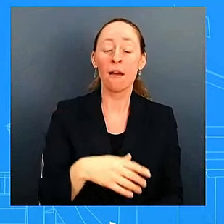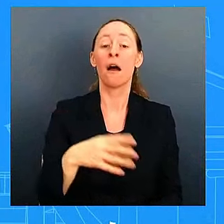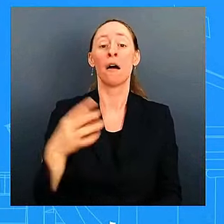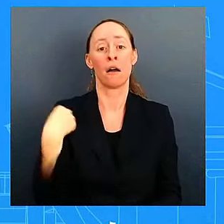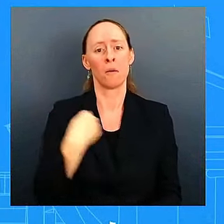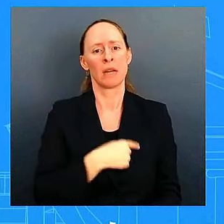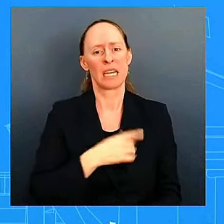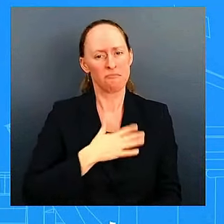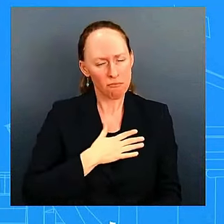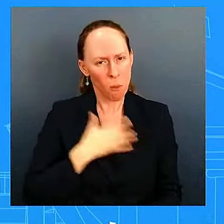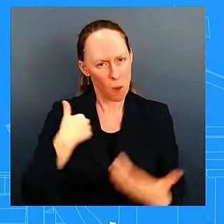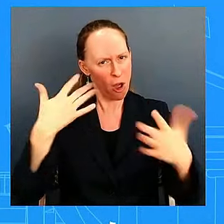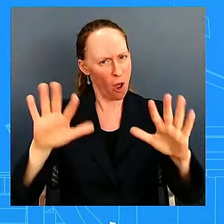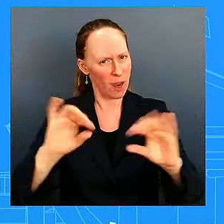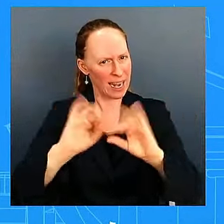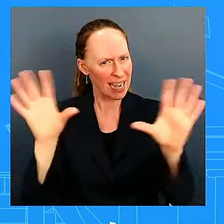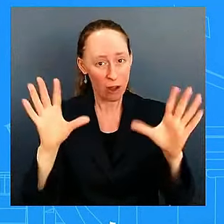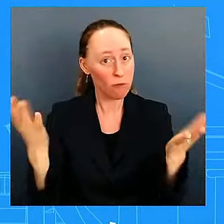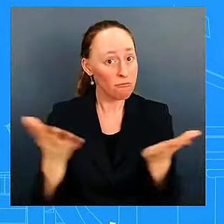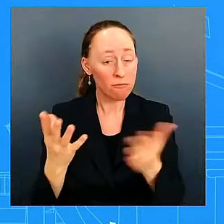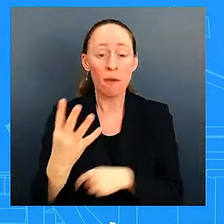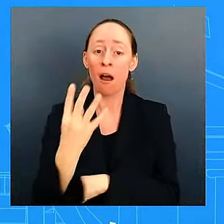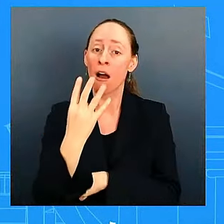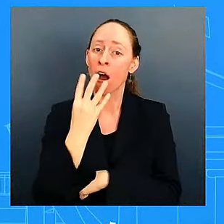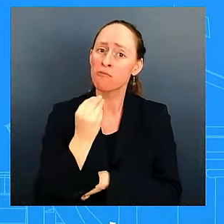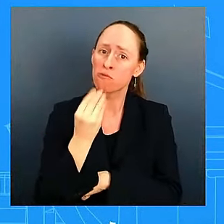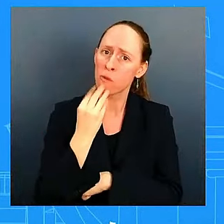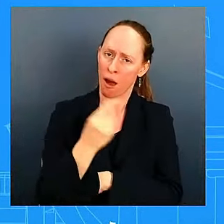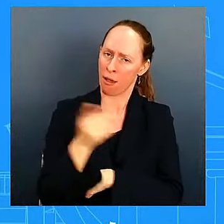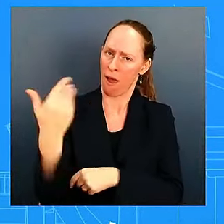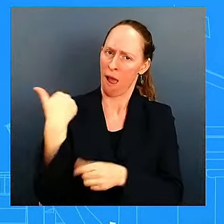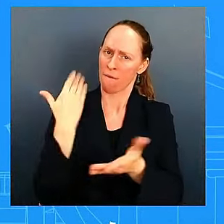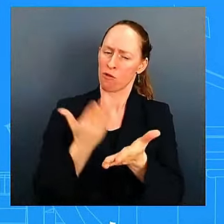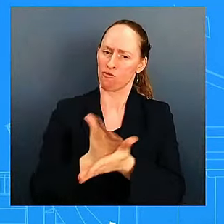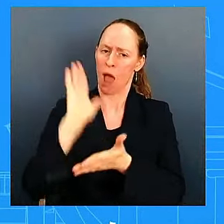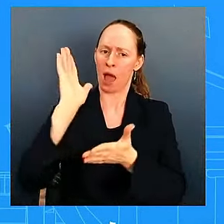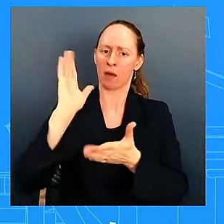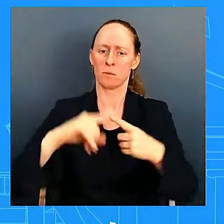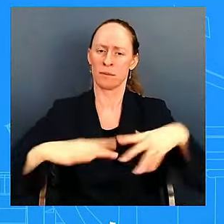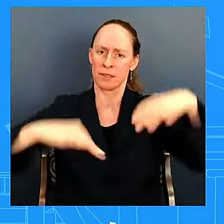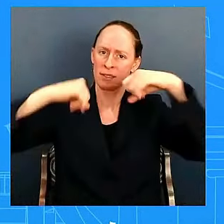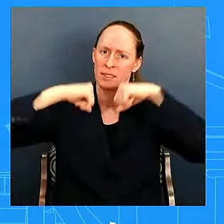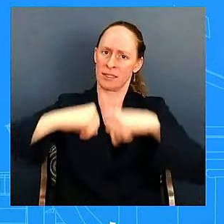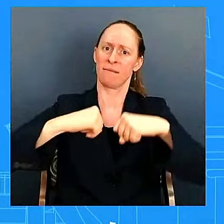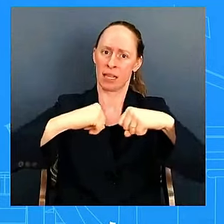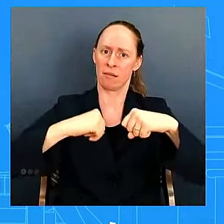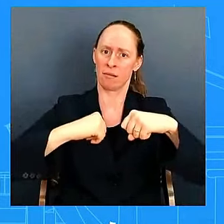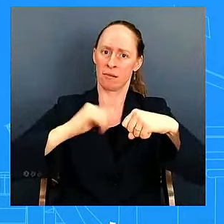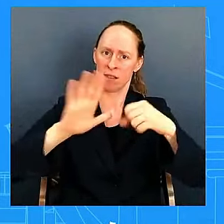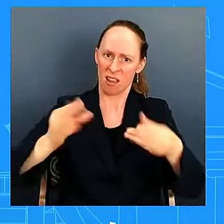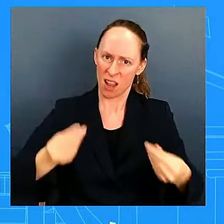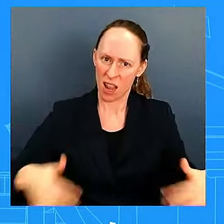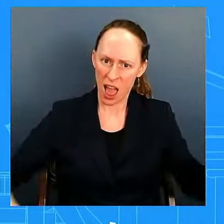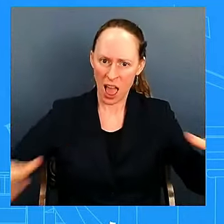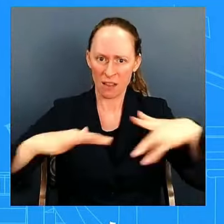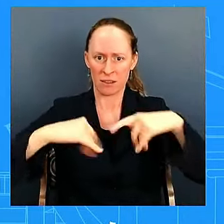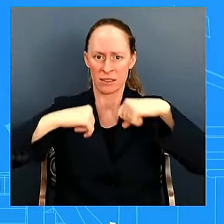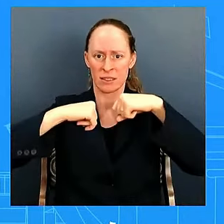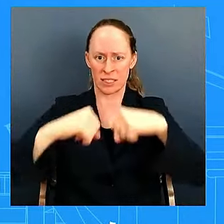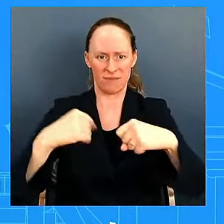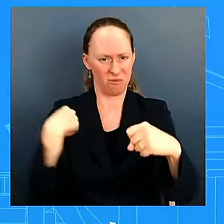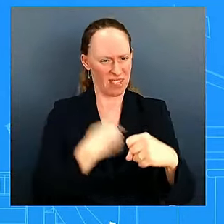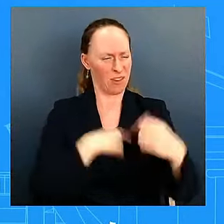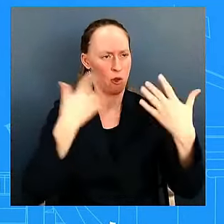very clear that the security of israel when it comes to its security our support is ironclad that has not changed that has not changed switching